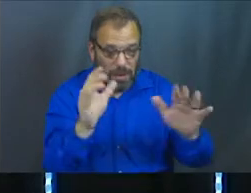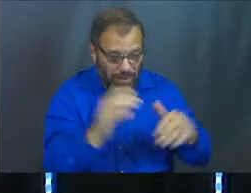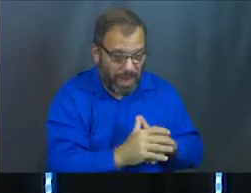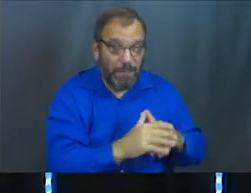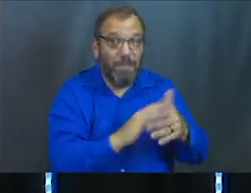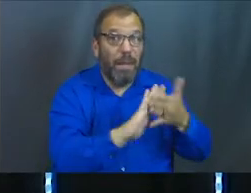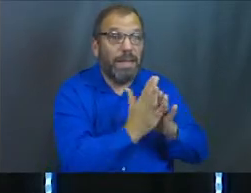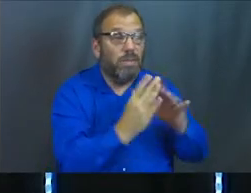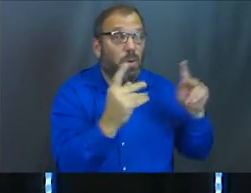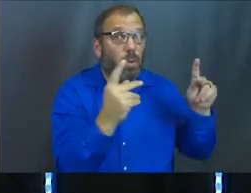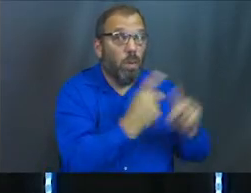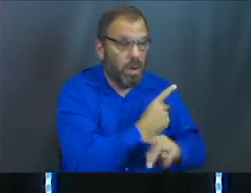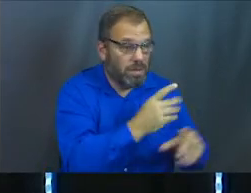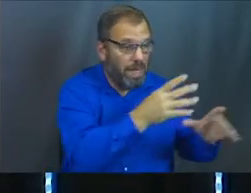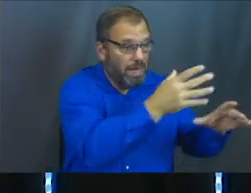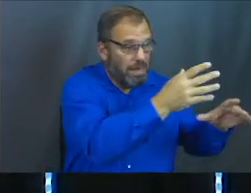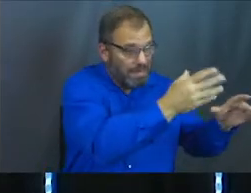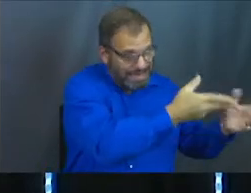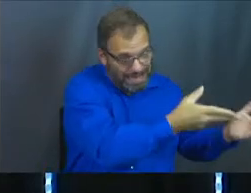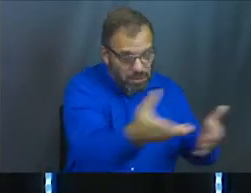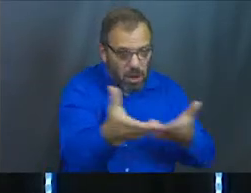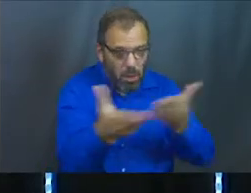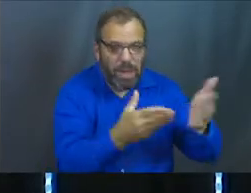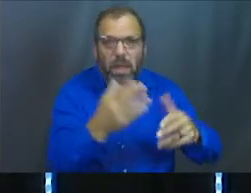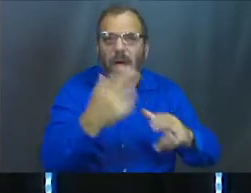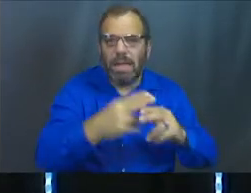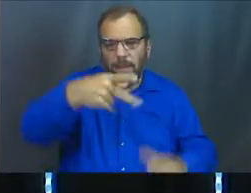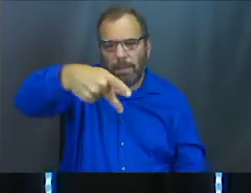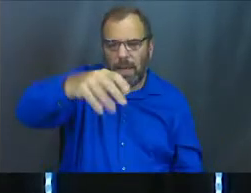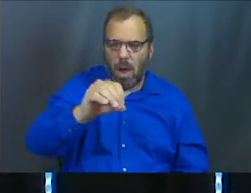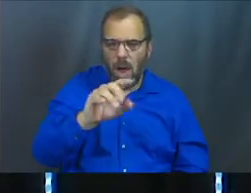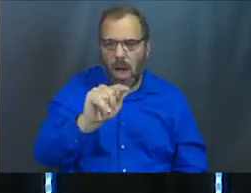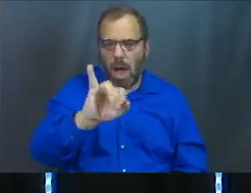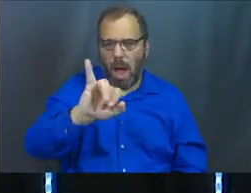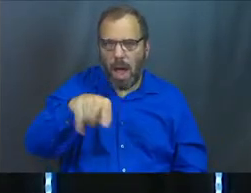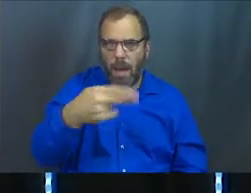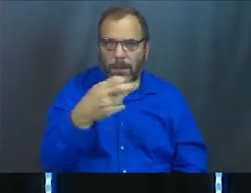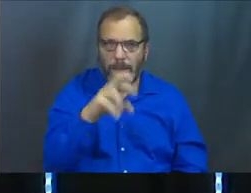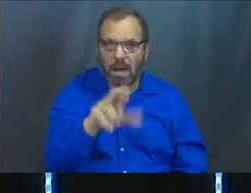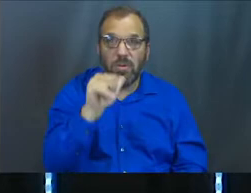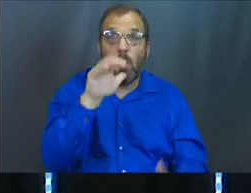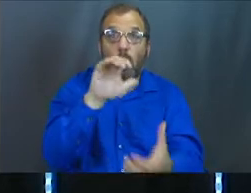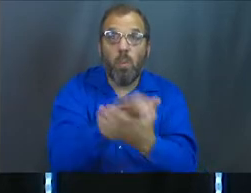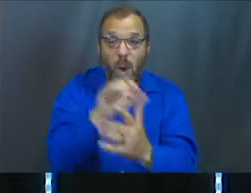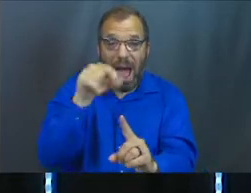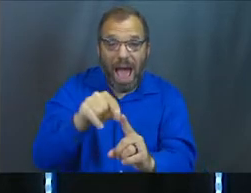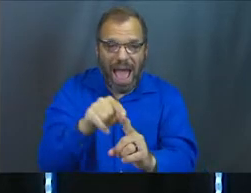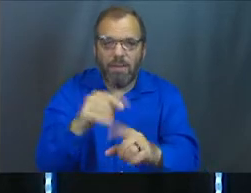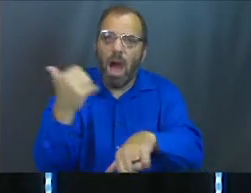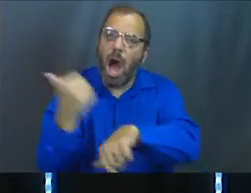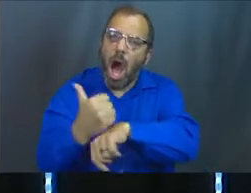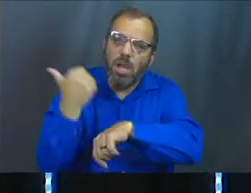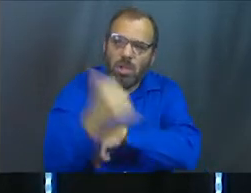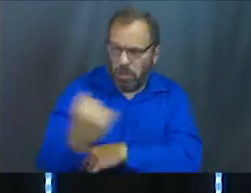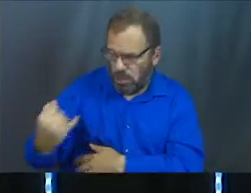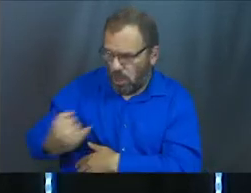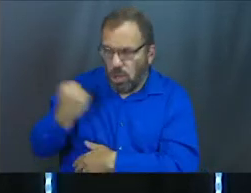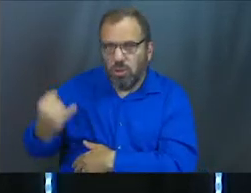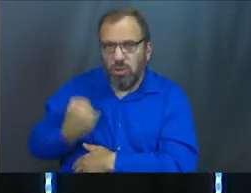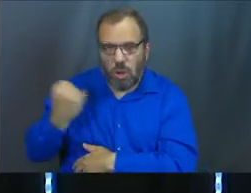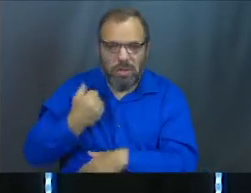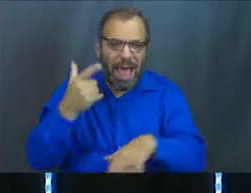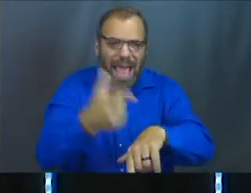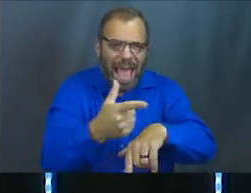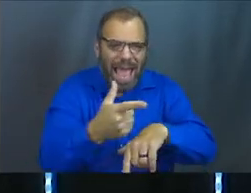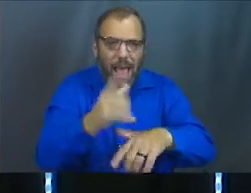It gets darker. He goes and he serves with Potiphar, and Potiphar's wife, and Potiphar's wife makes an accusation against him, and